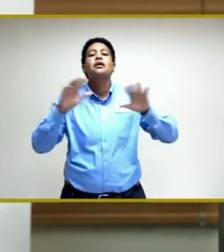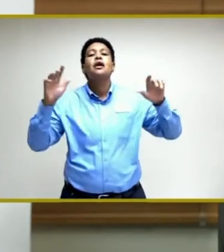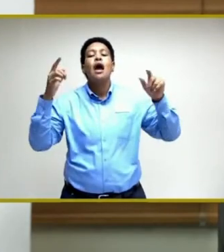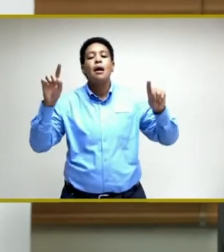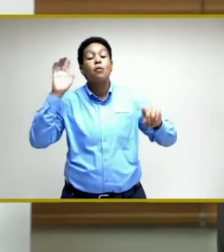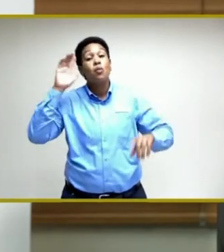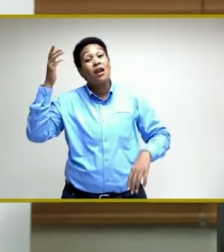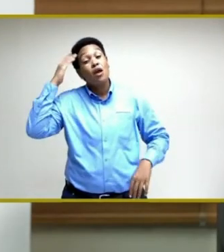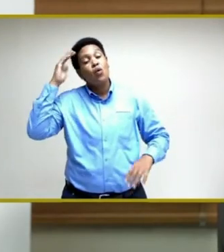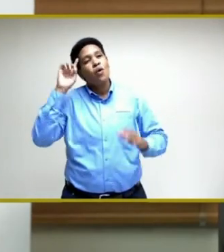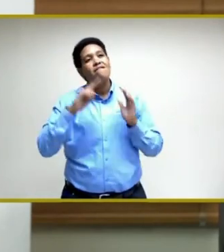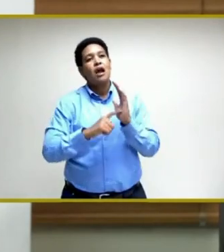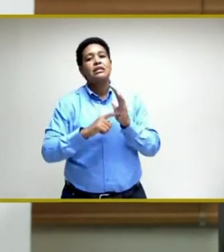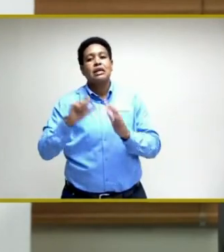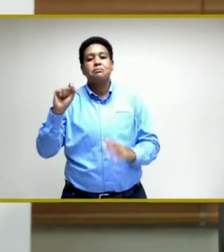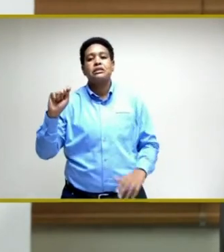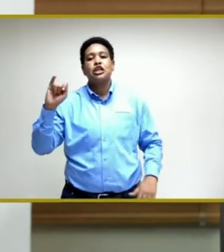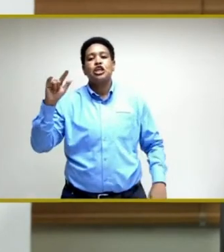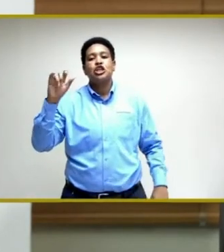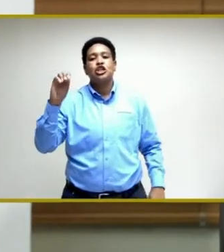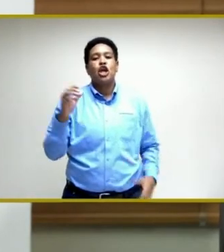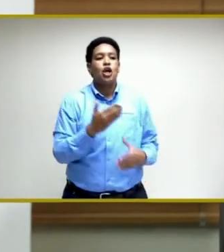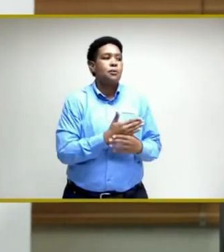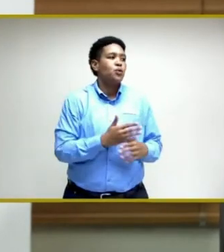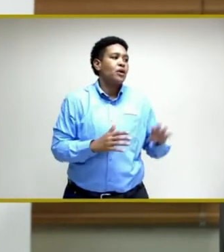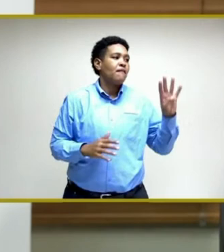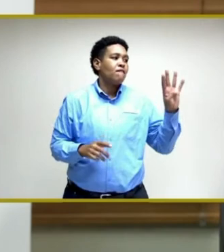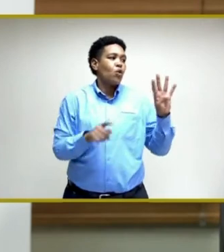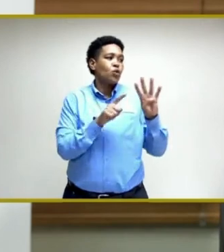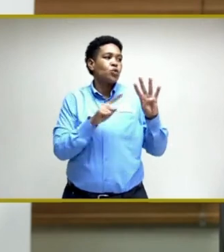But I know, for example, St. Diego, it is between 4 and 7.